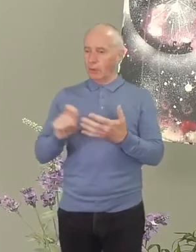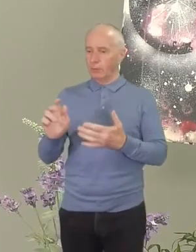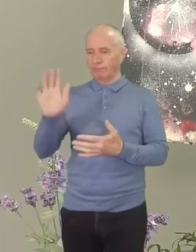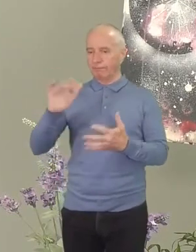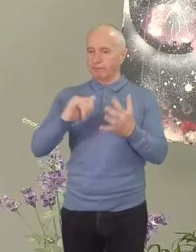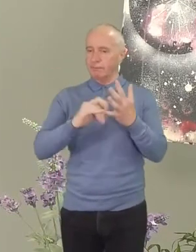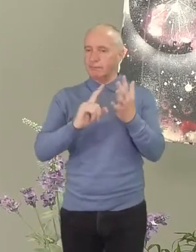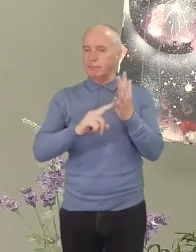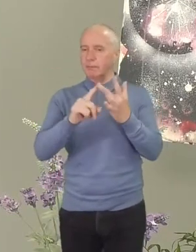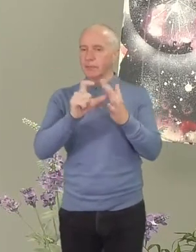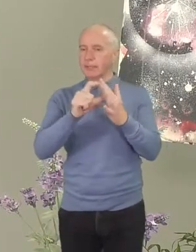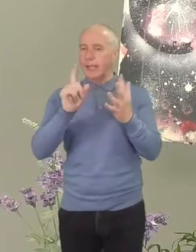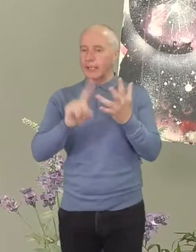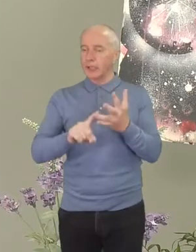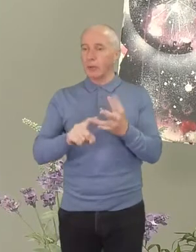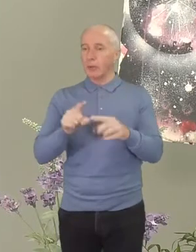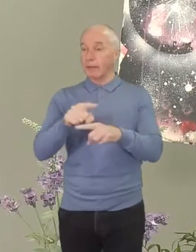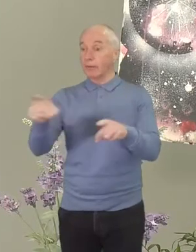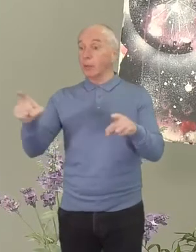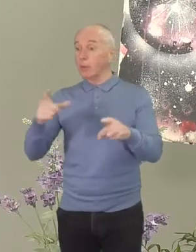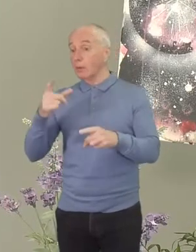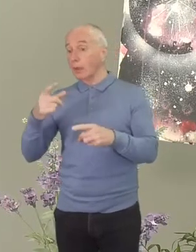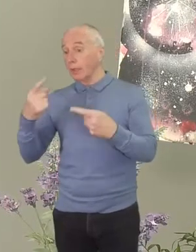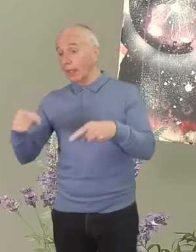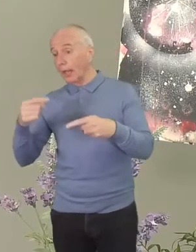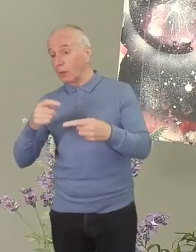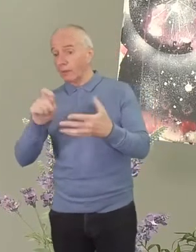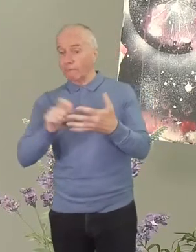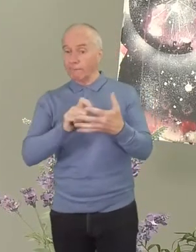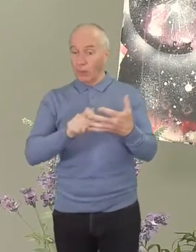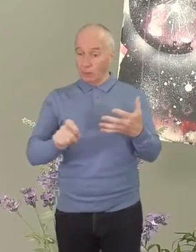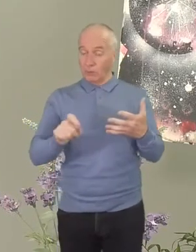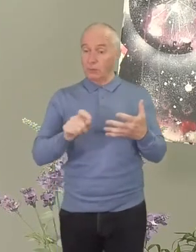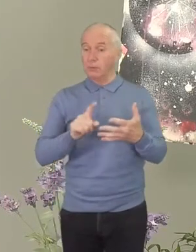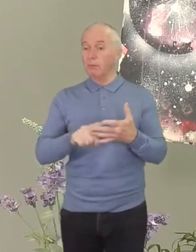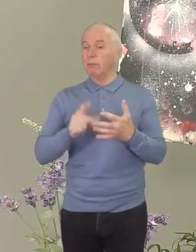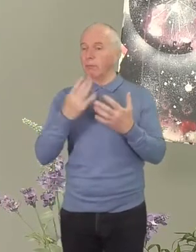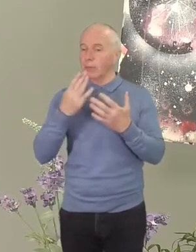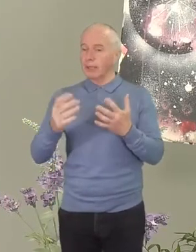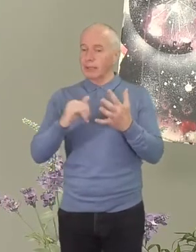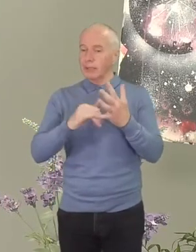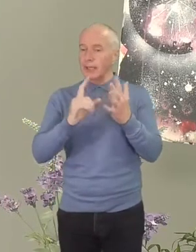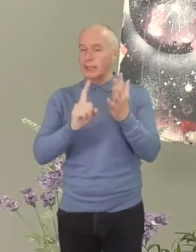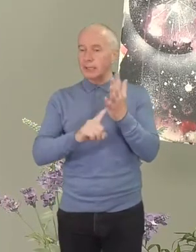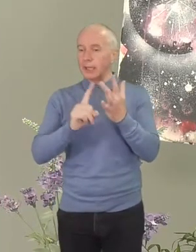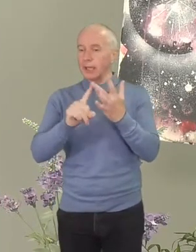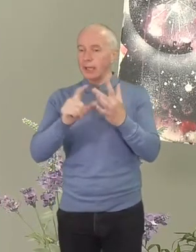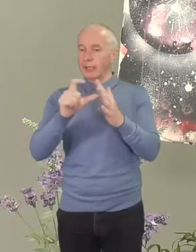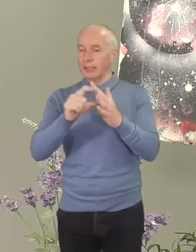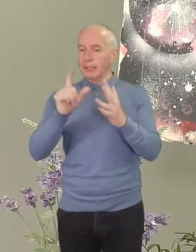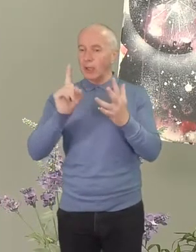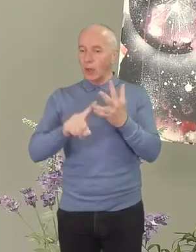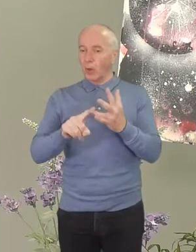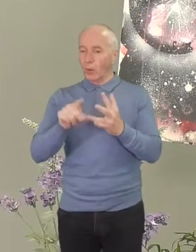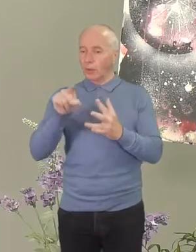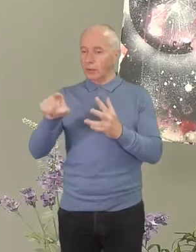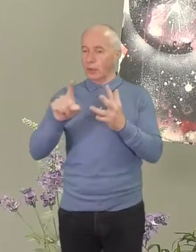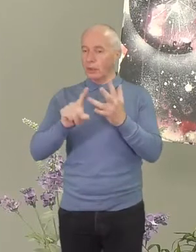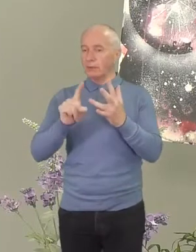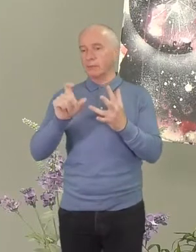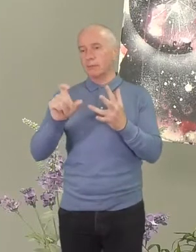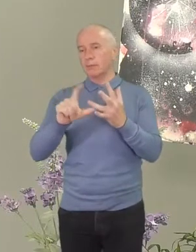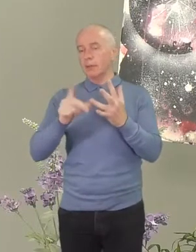voting. So if you're a voting delegate, please can you go to slido.com. That's S-L-I-D-O dot com.